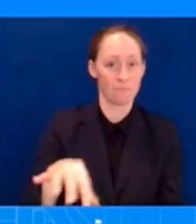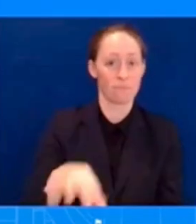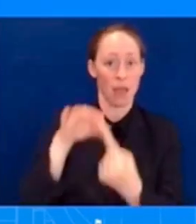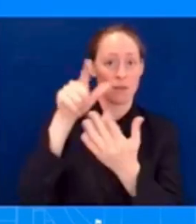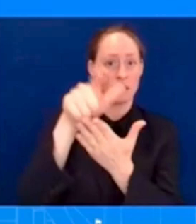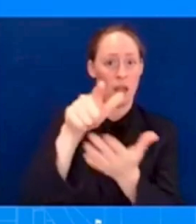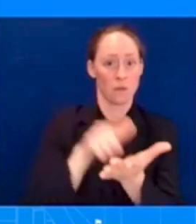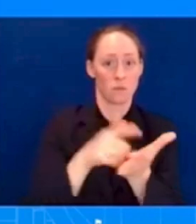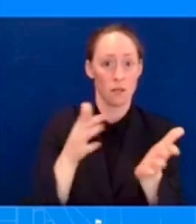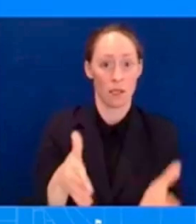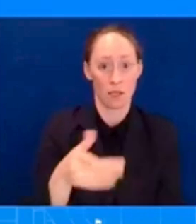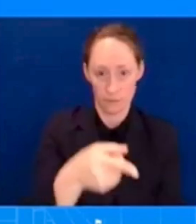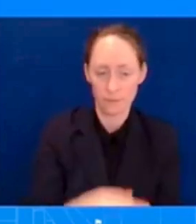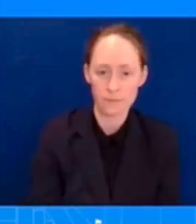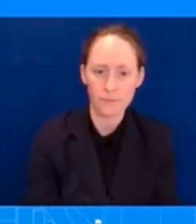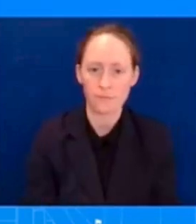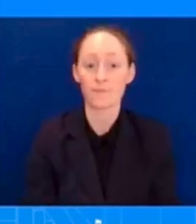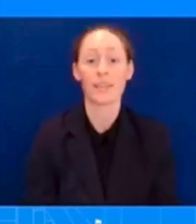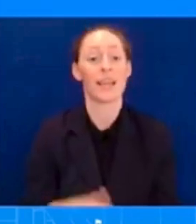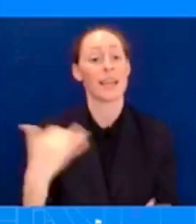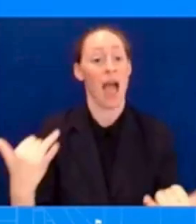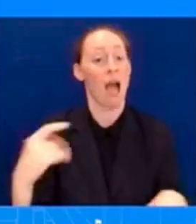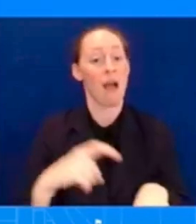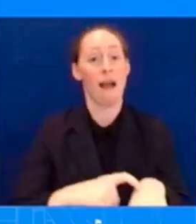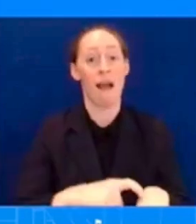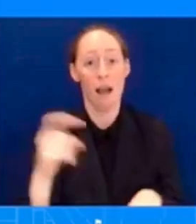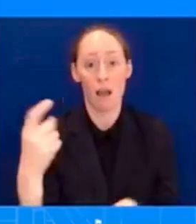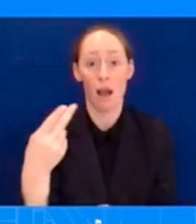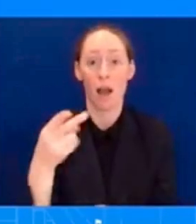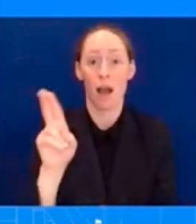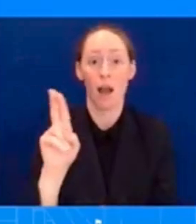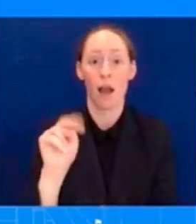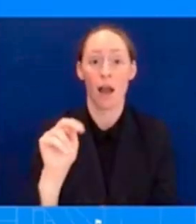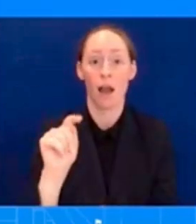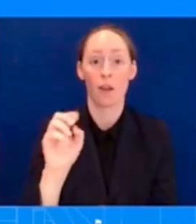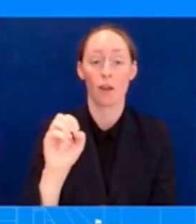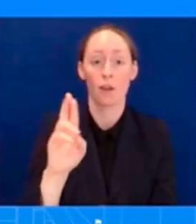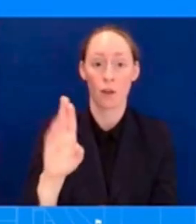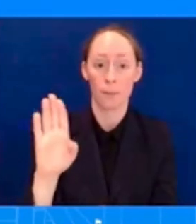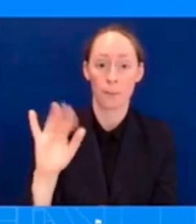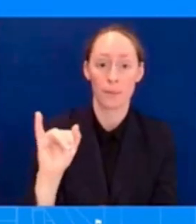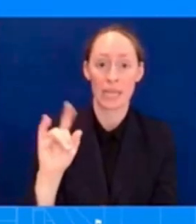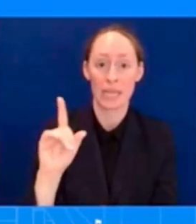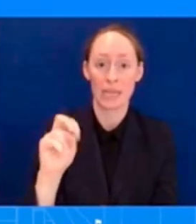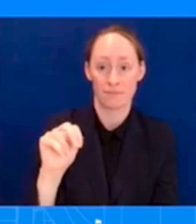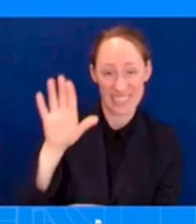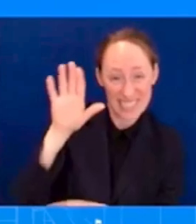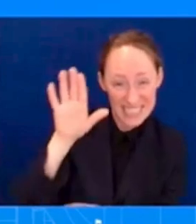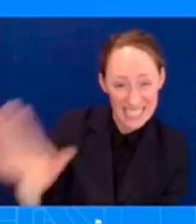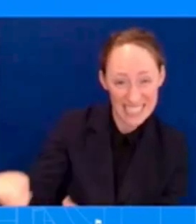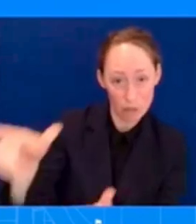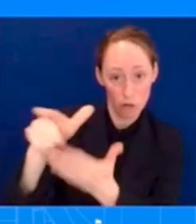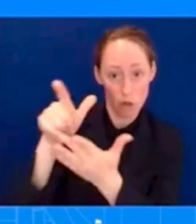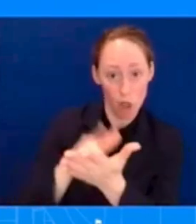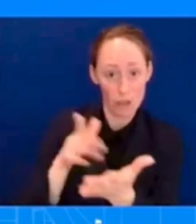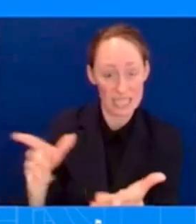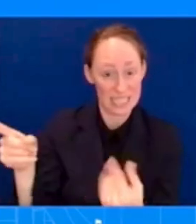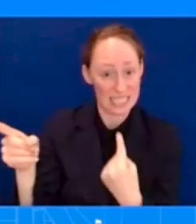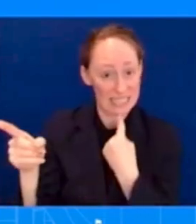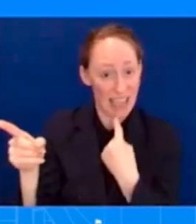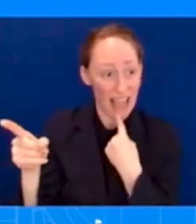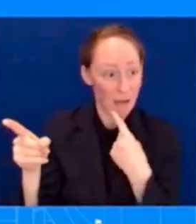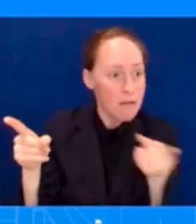Hunter Biden also suggested that if special counsel Weiss brings any more charges than have already been brought,